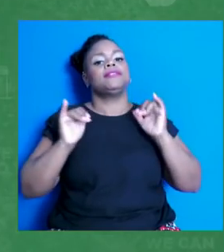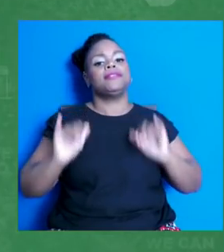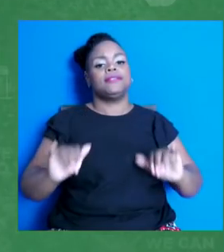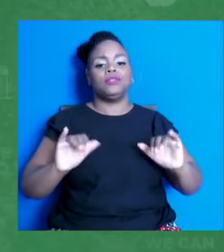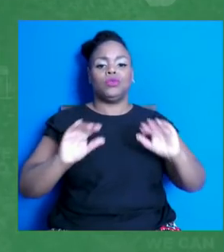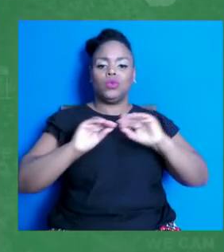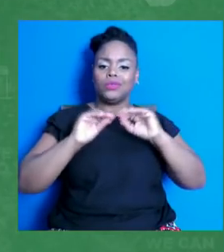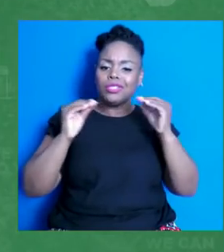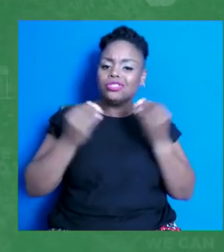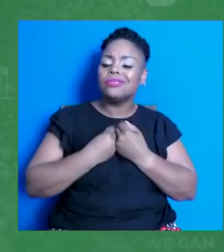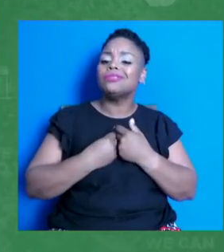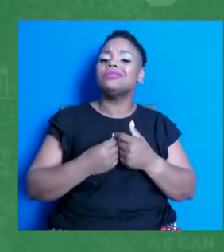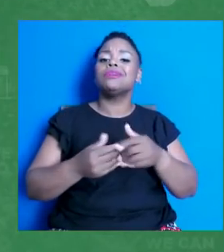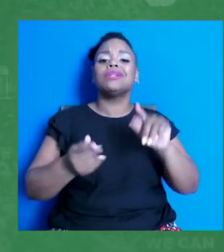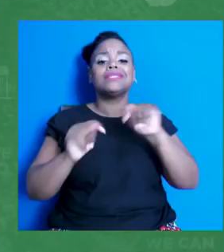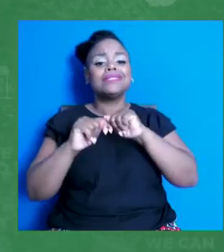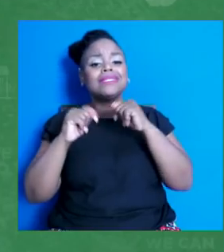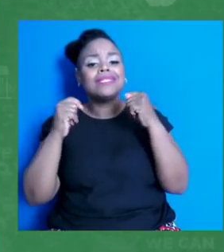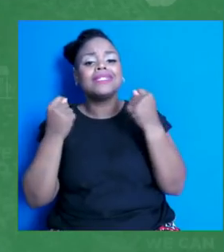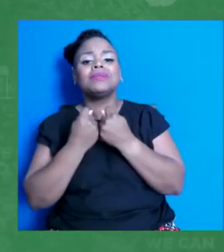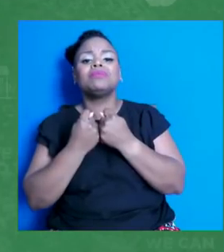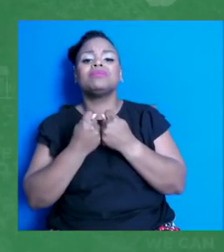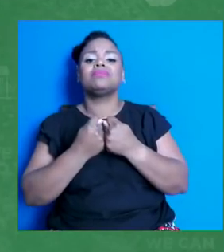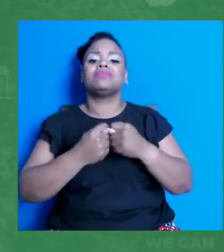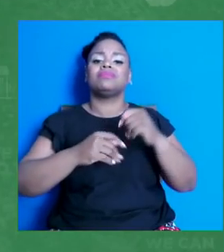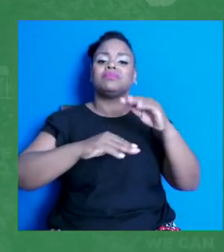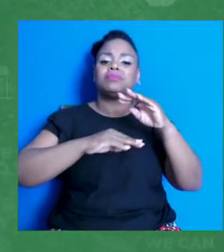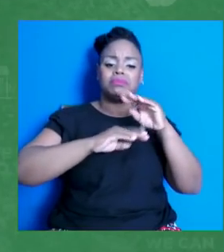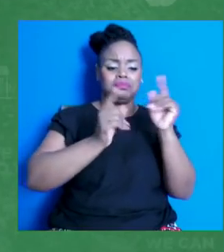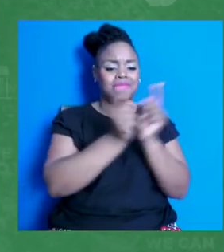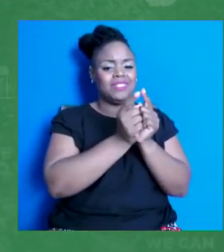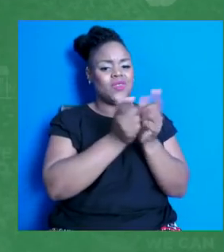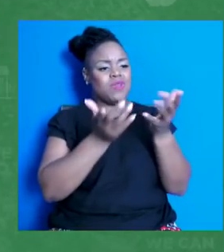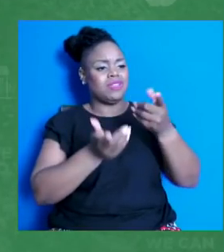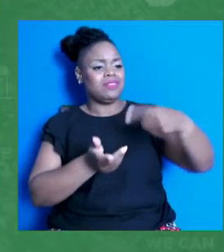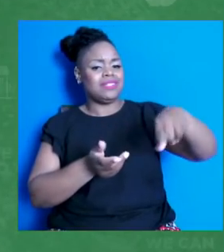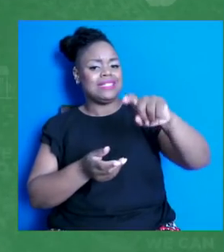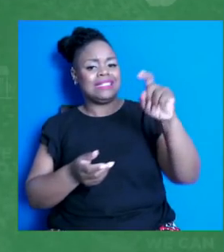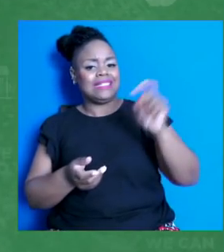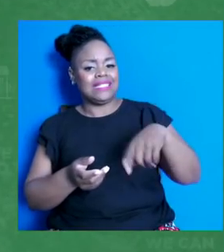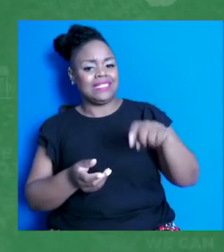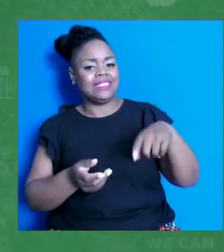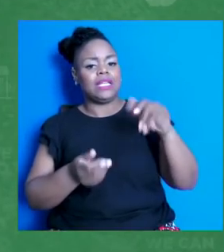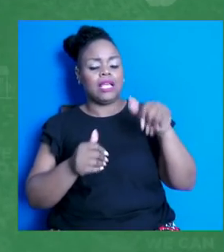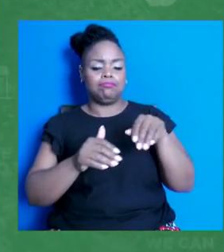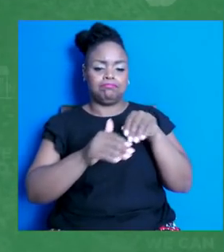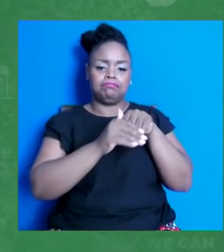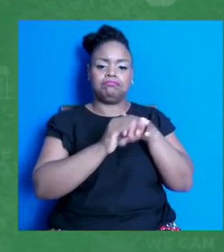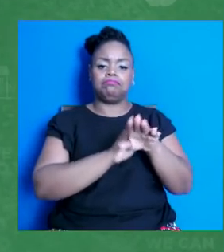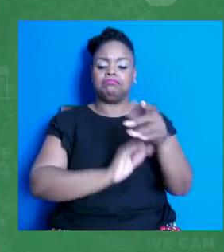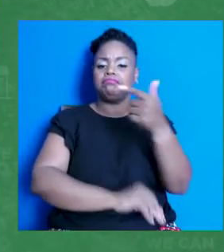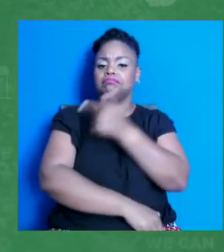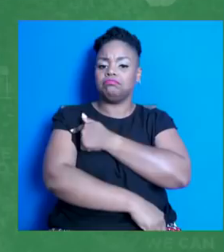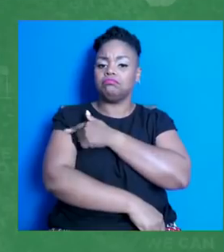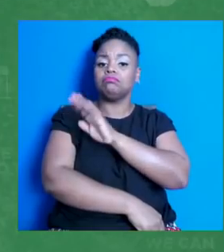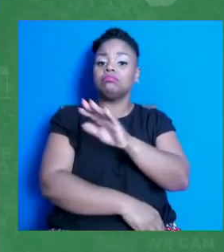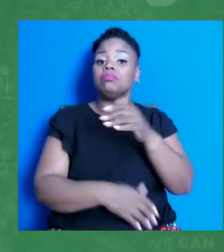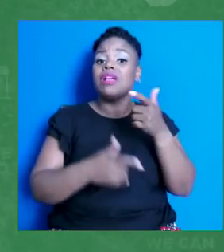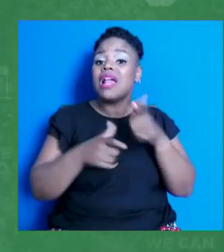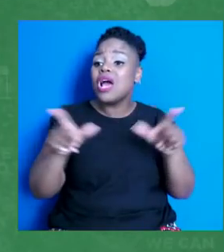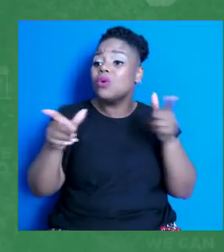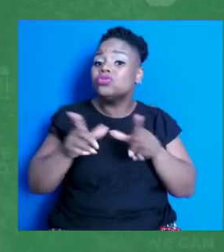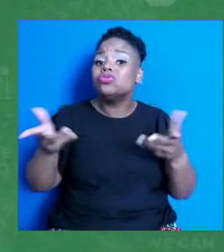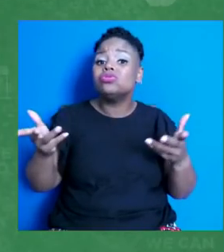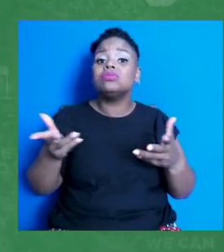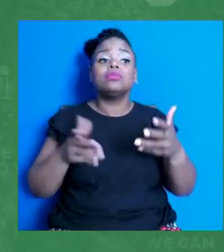you know, meet those necessities that they need so they can get vaccinated. If they're facing a language or a transportation barrier, we're more than happy